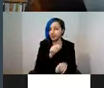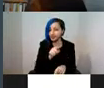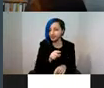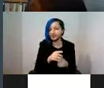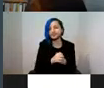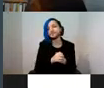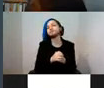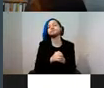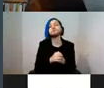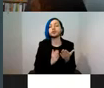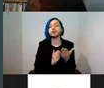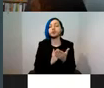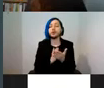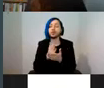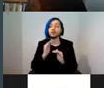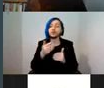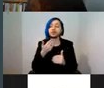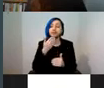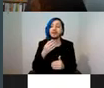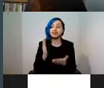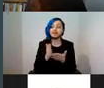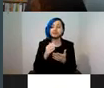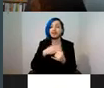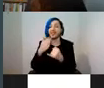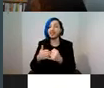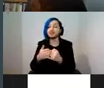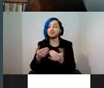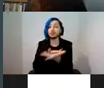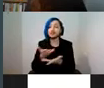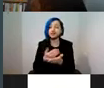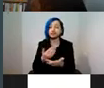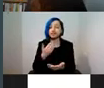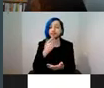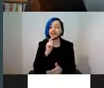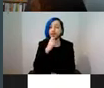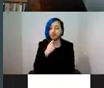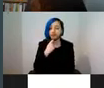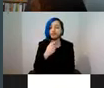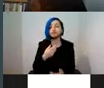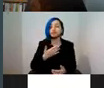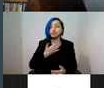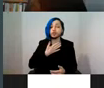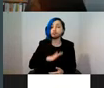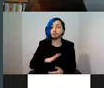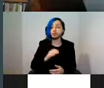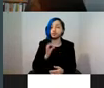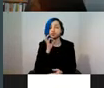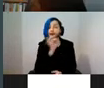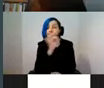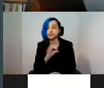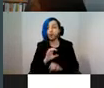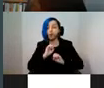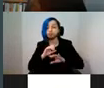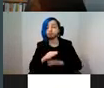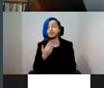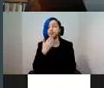discussion, please meet your microphone as well at the end. If you'd like to ask questions, you can use the Zoom raise hand function and be mindful of our